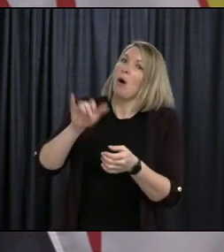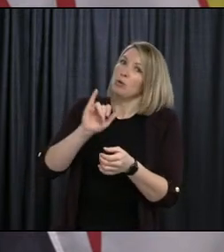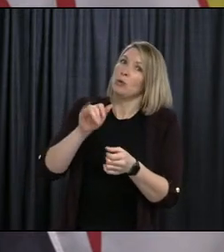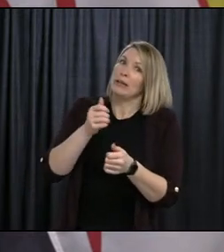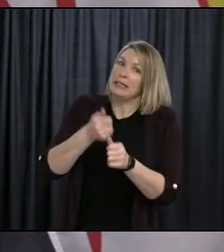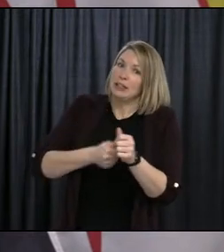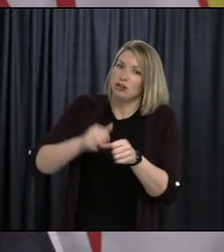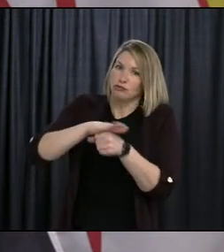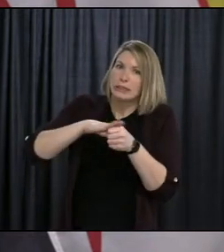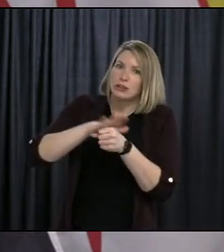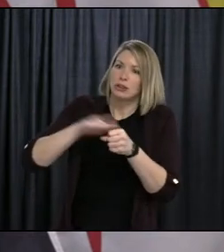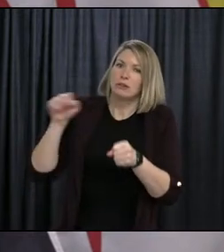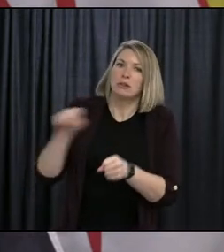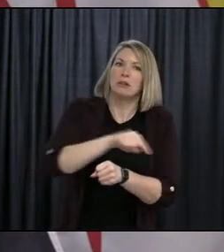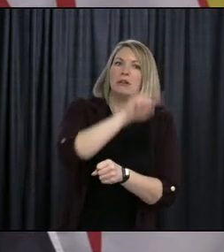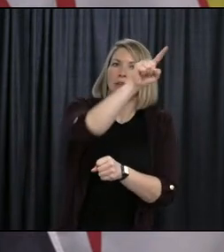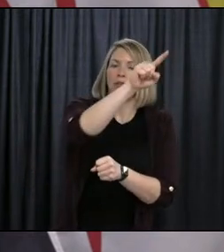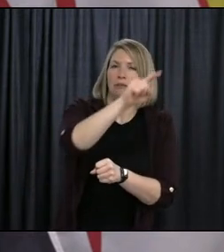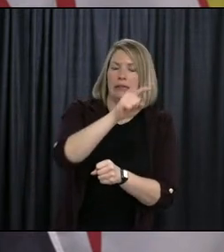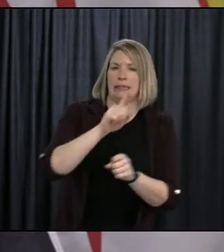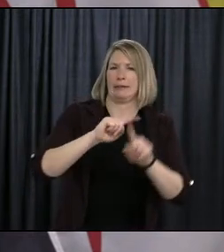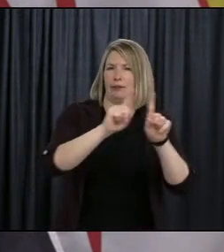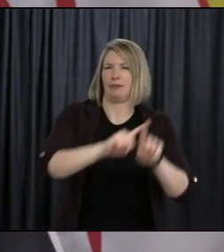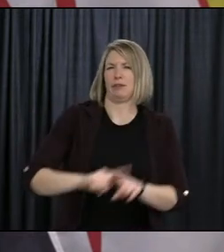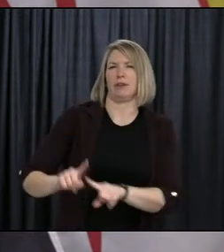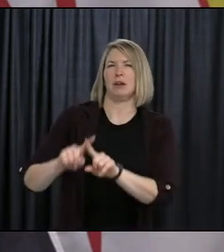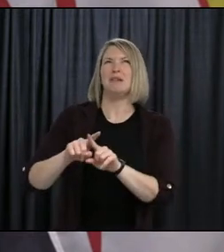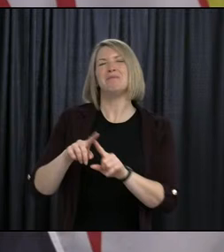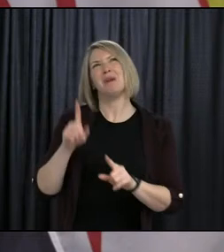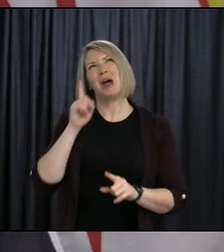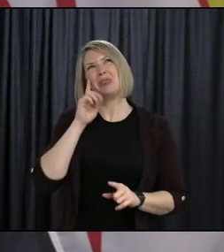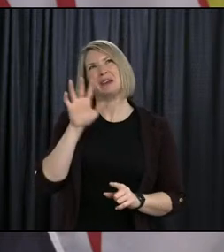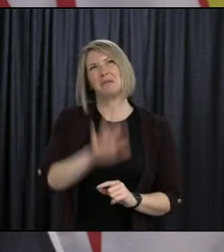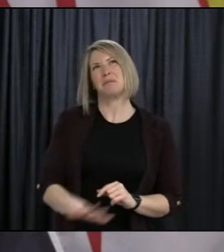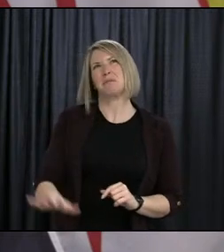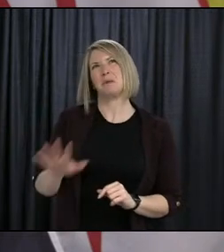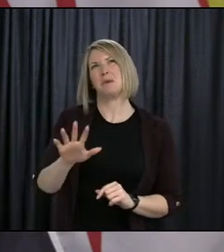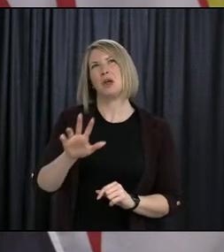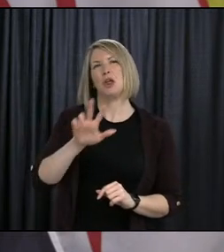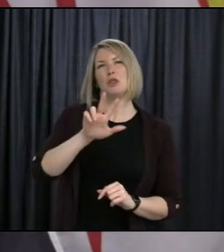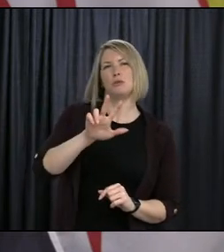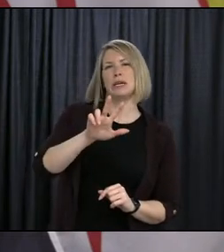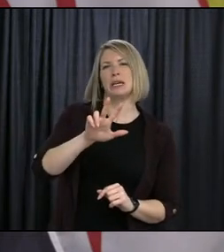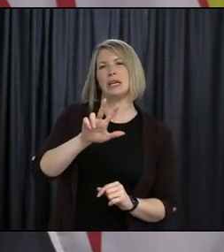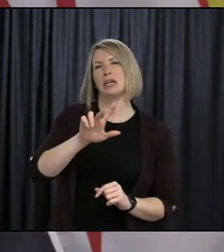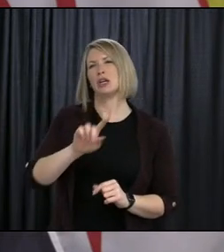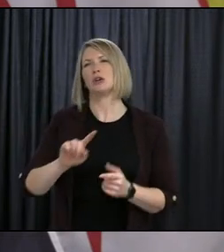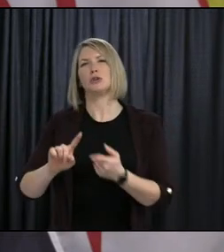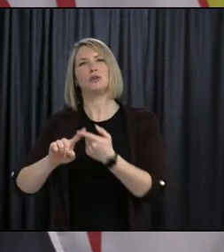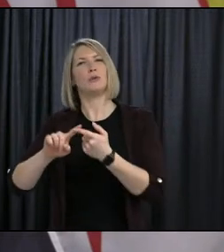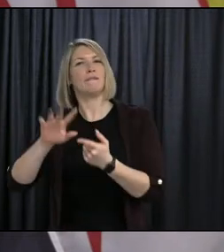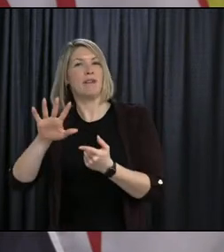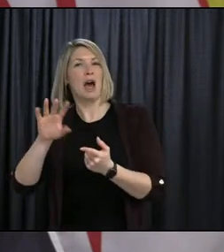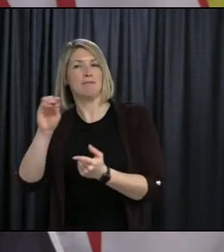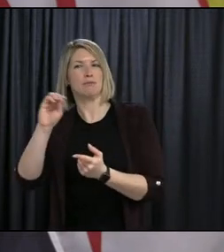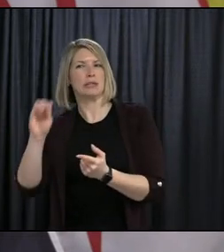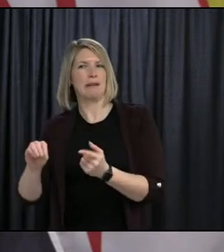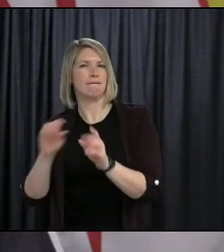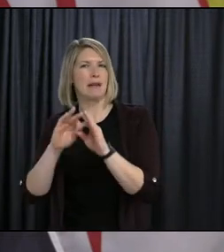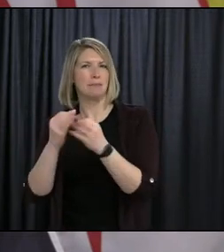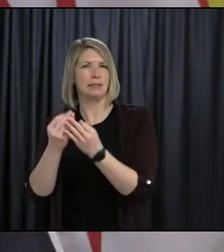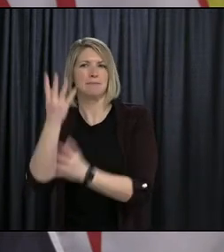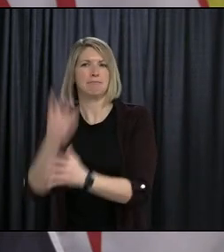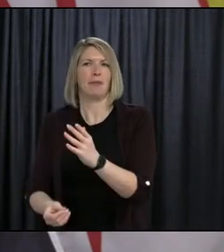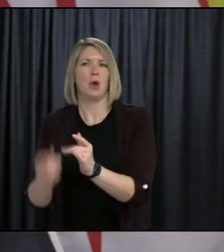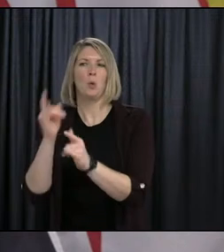this in the spring, it was roughly somewhere in the neighborhood of 3% 5% that we were addressing